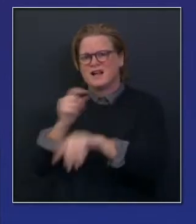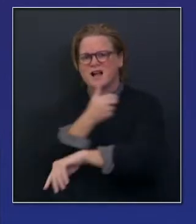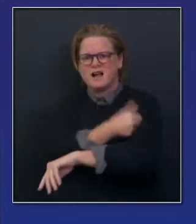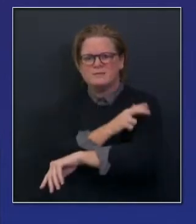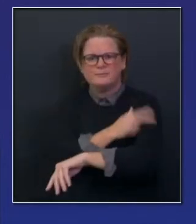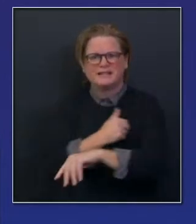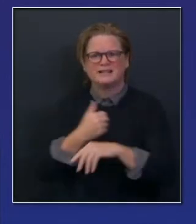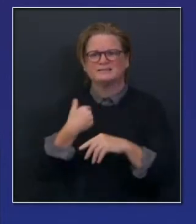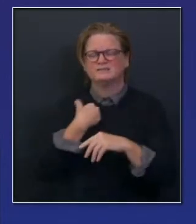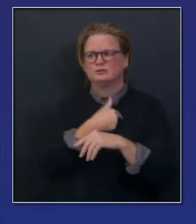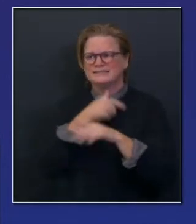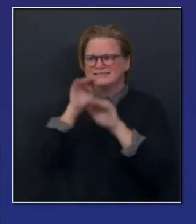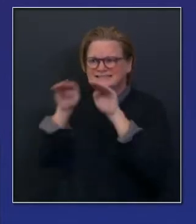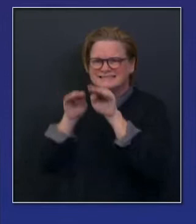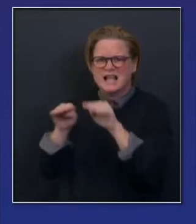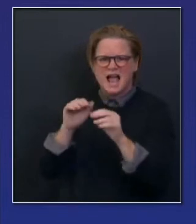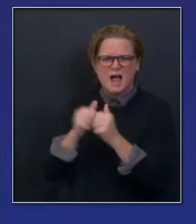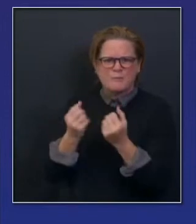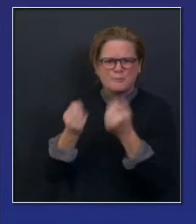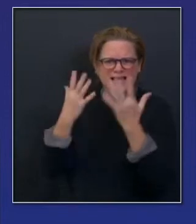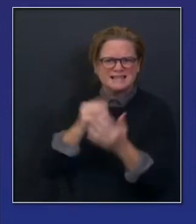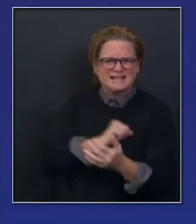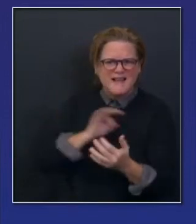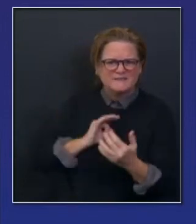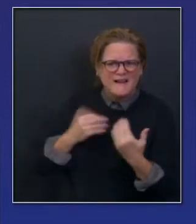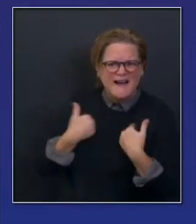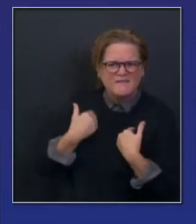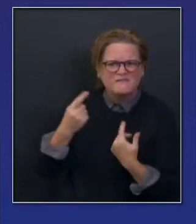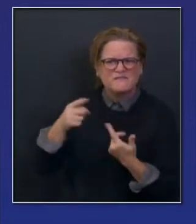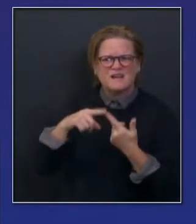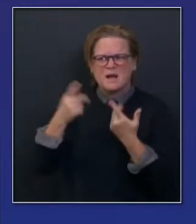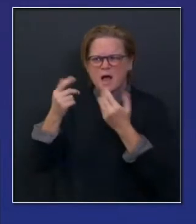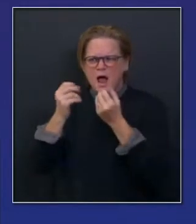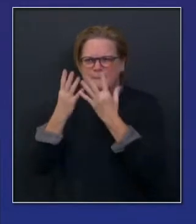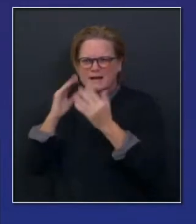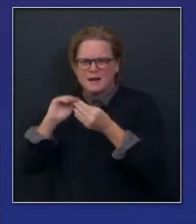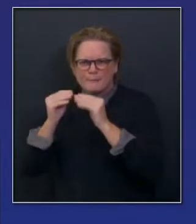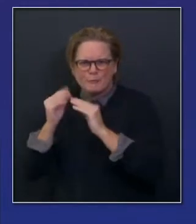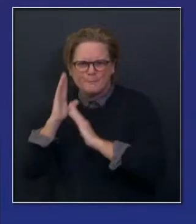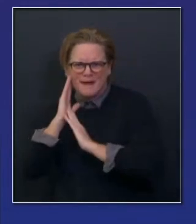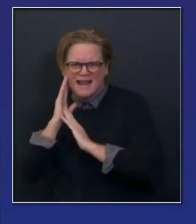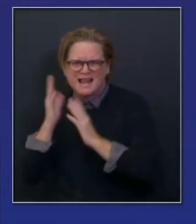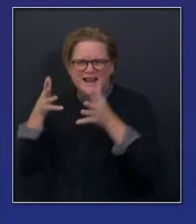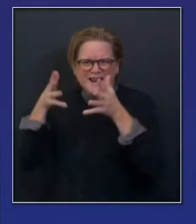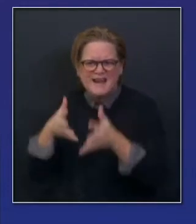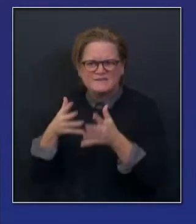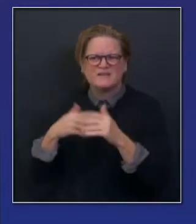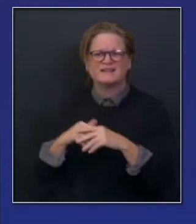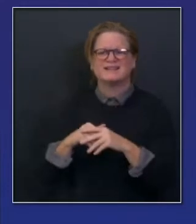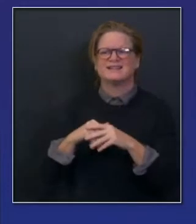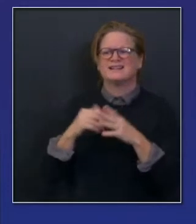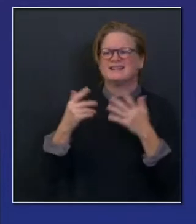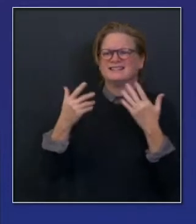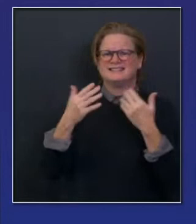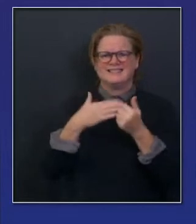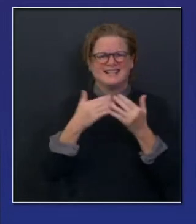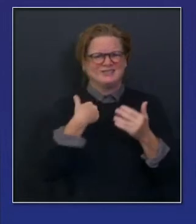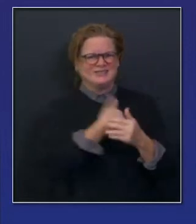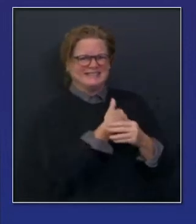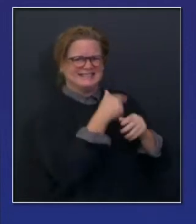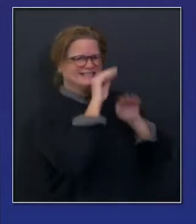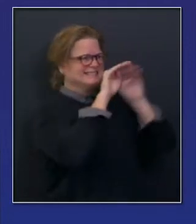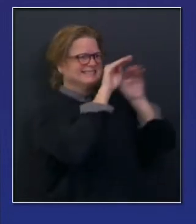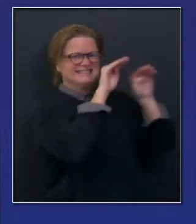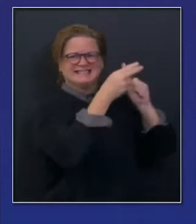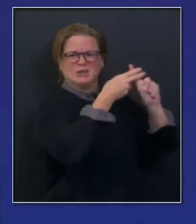themselves, health plans themselves. It's done with state support as well. I just highlighted on these slides coming up